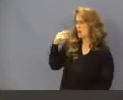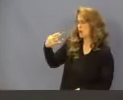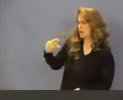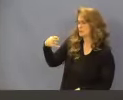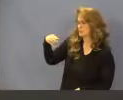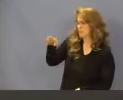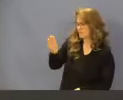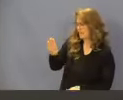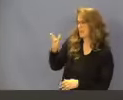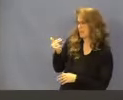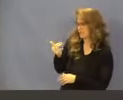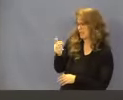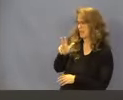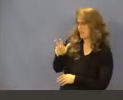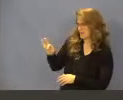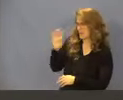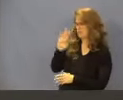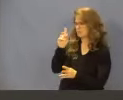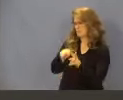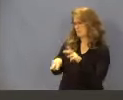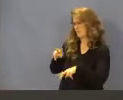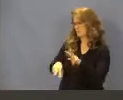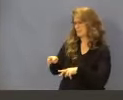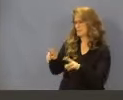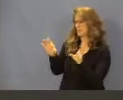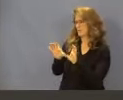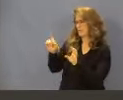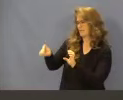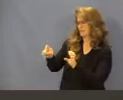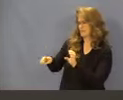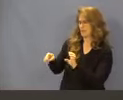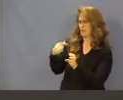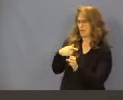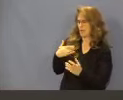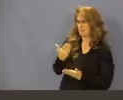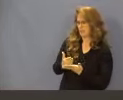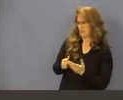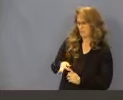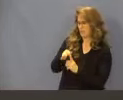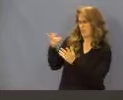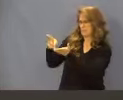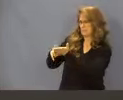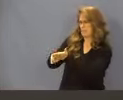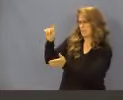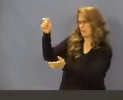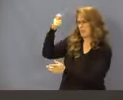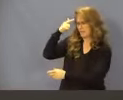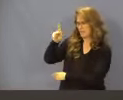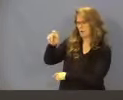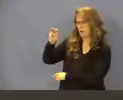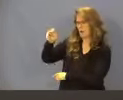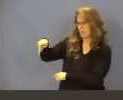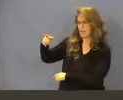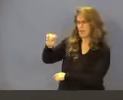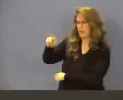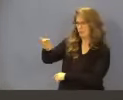1339, which revises the certificate of need process and adds several new exemptions was signed by Governor Kemp on April 19th, 2024.